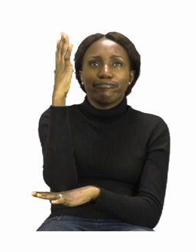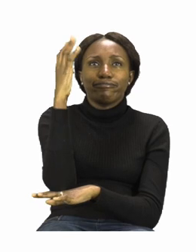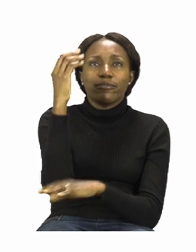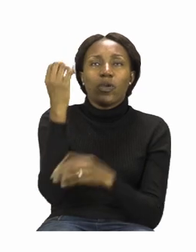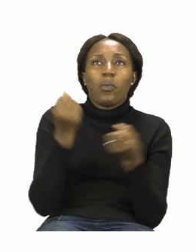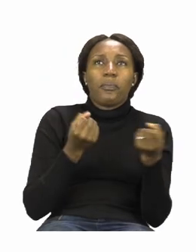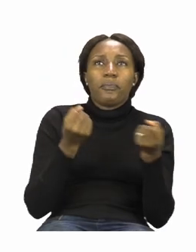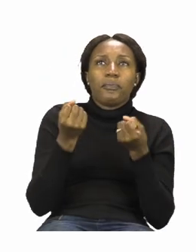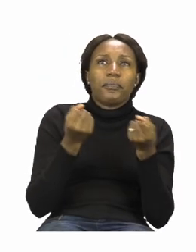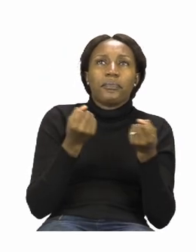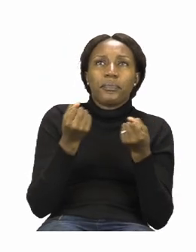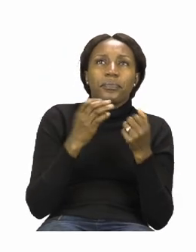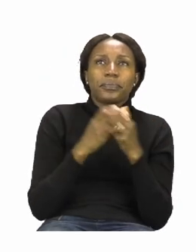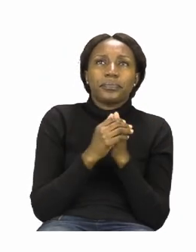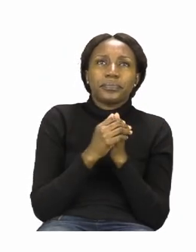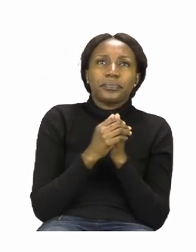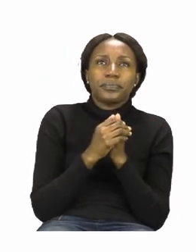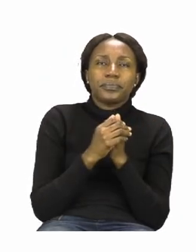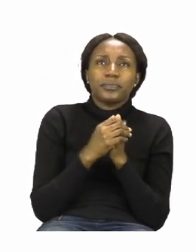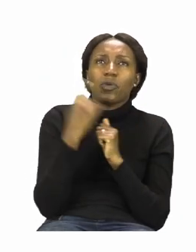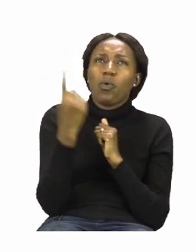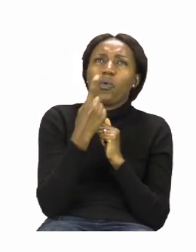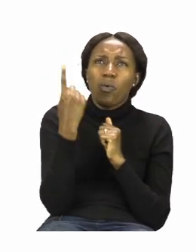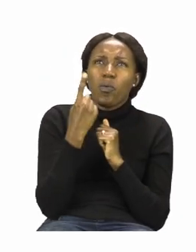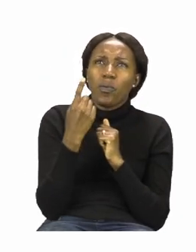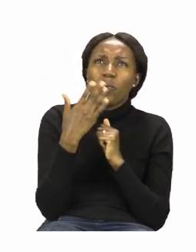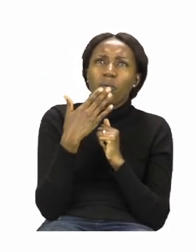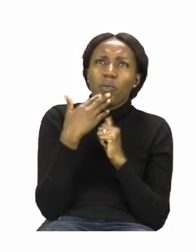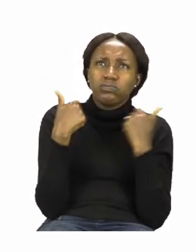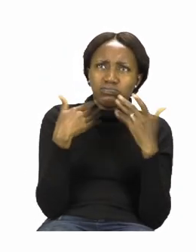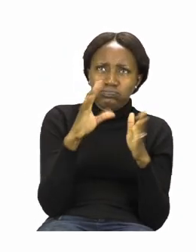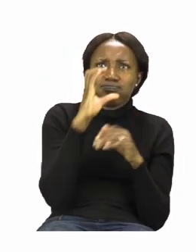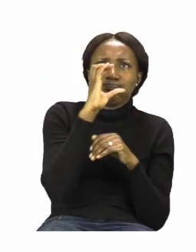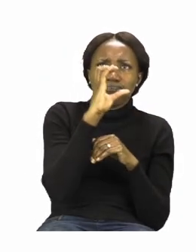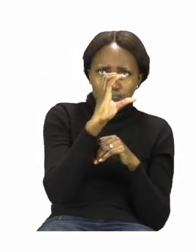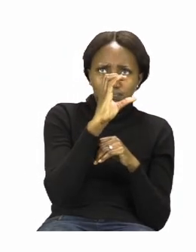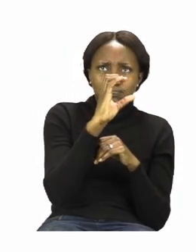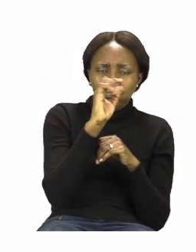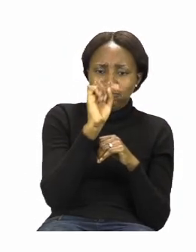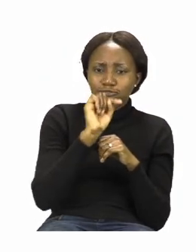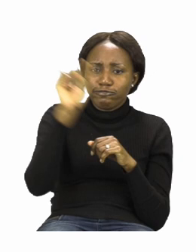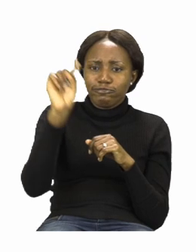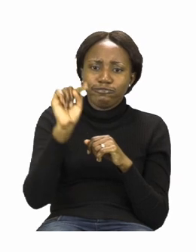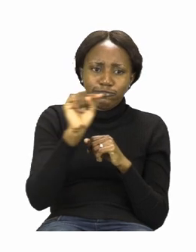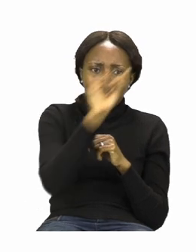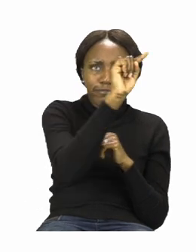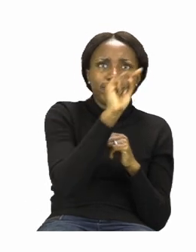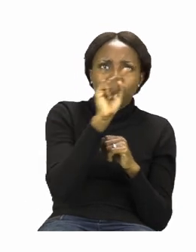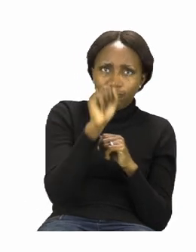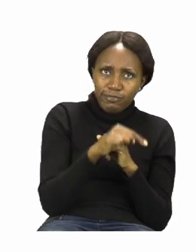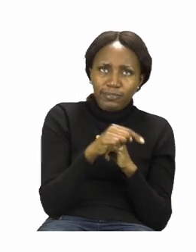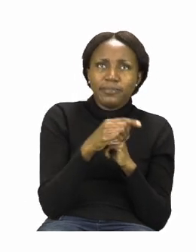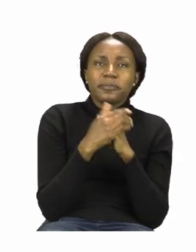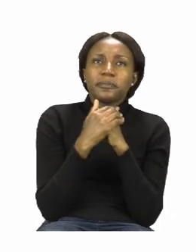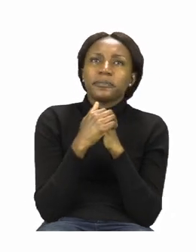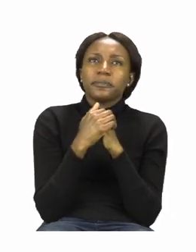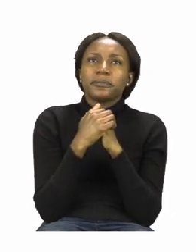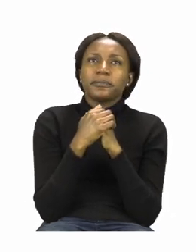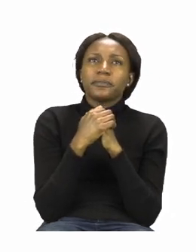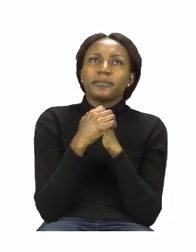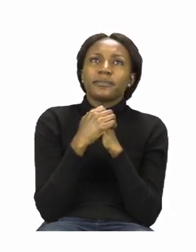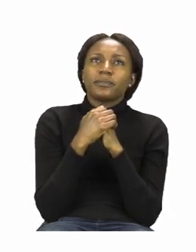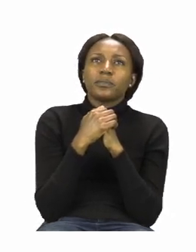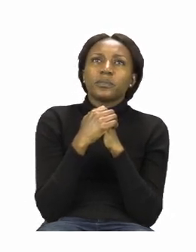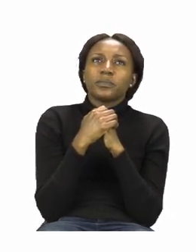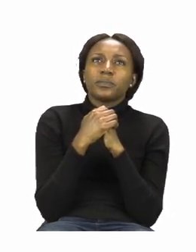remember only the ones that have k in them and then you're going to write not